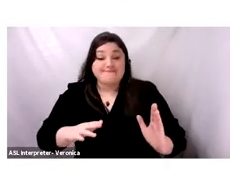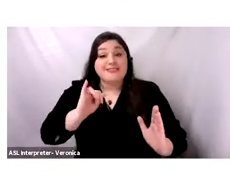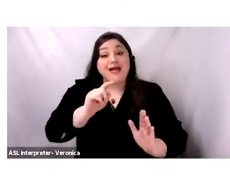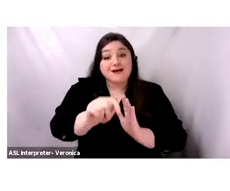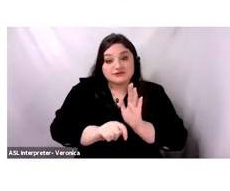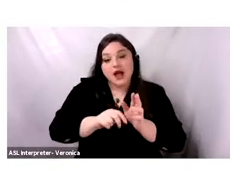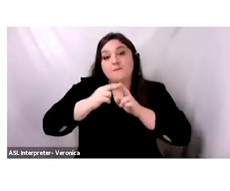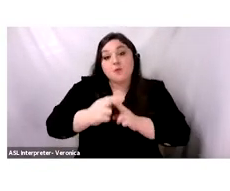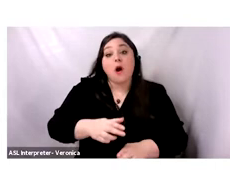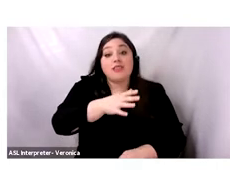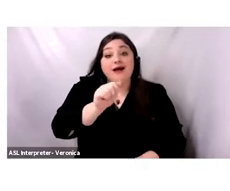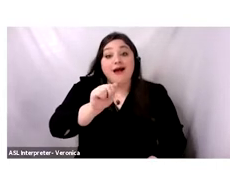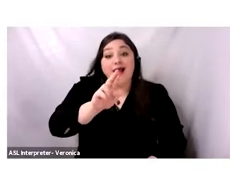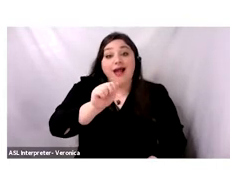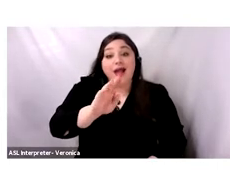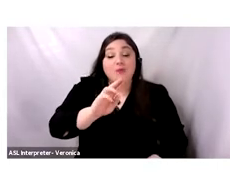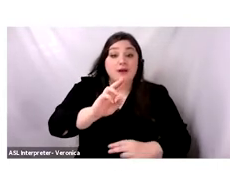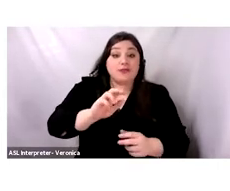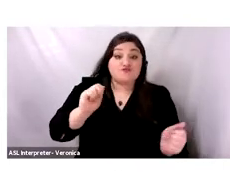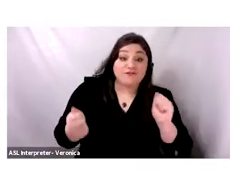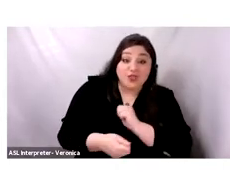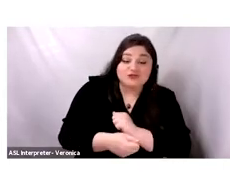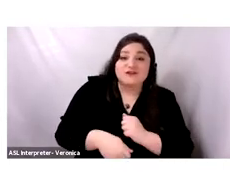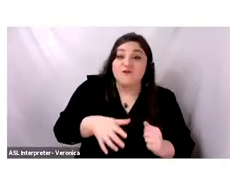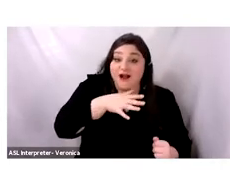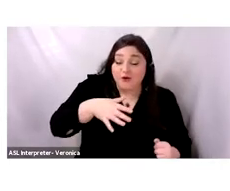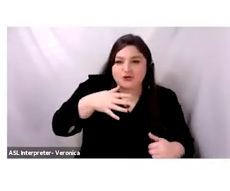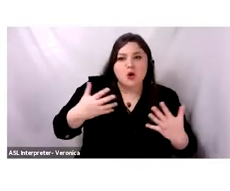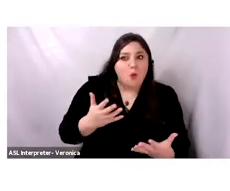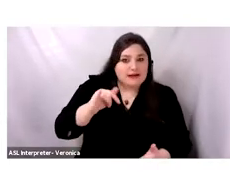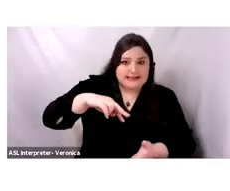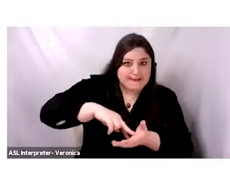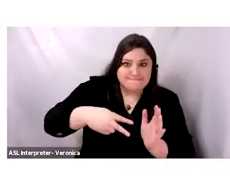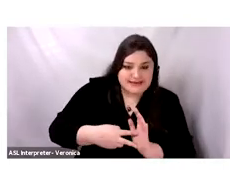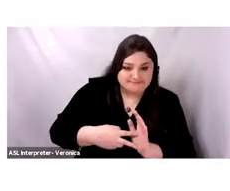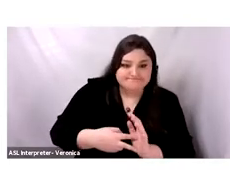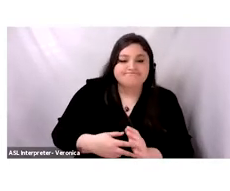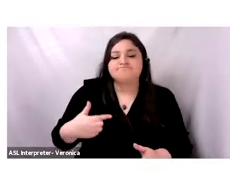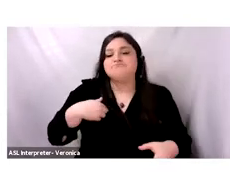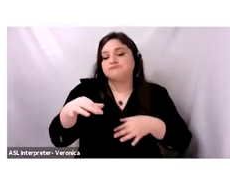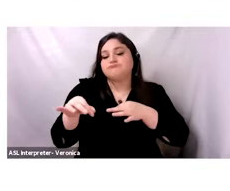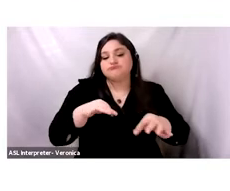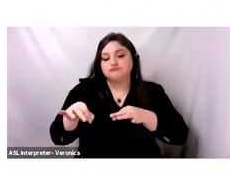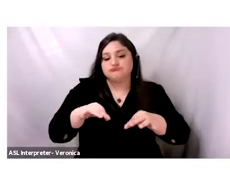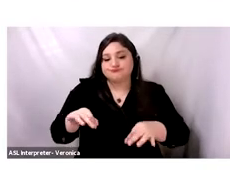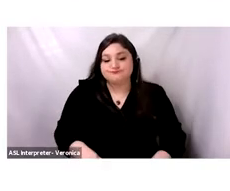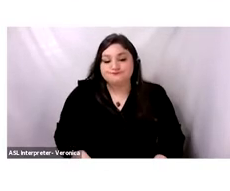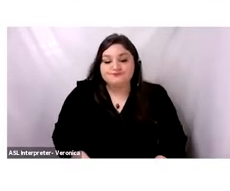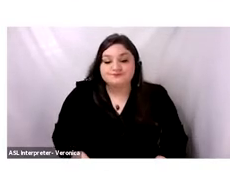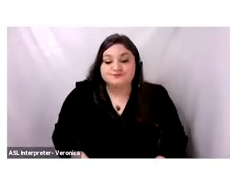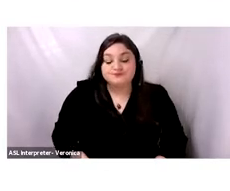revolution? The illustration you see is taken from the many agricultural